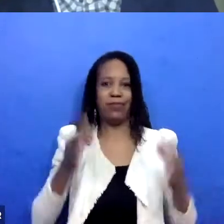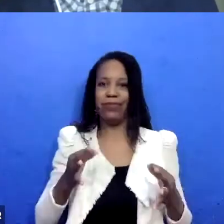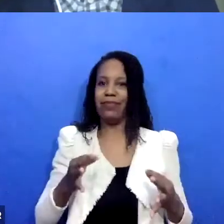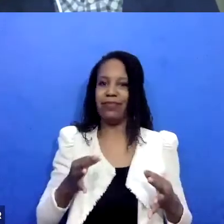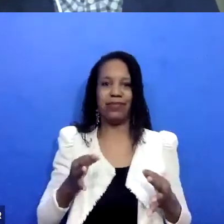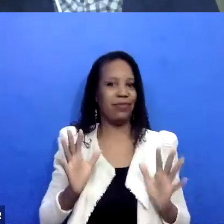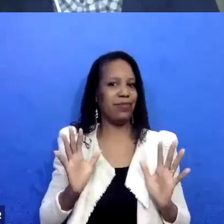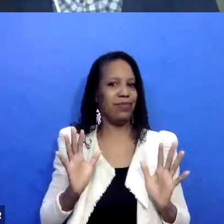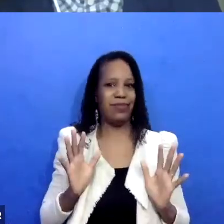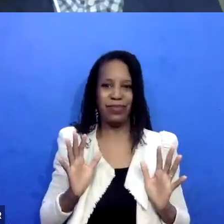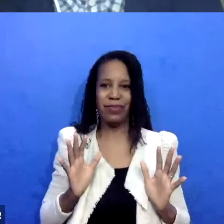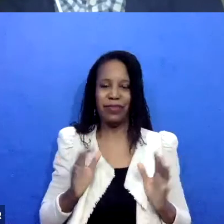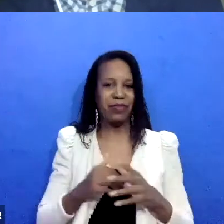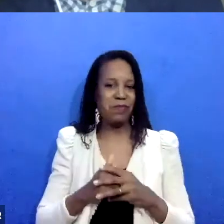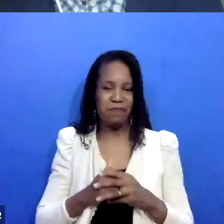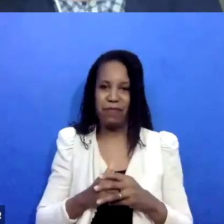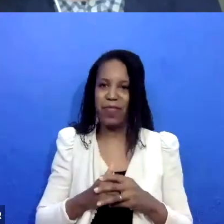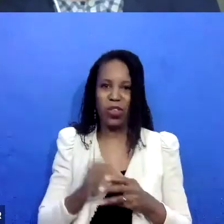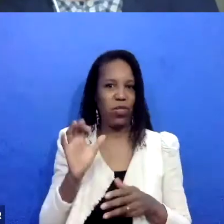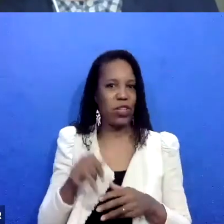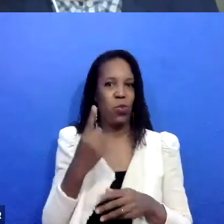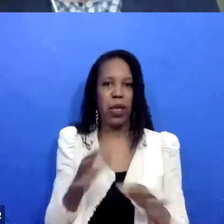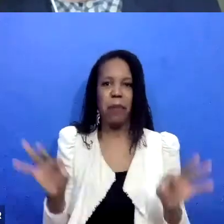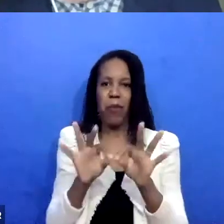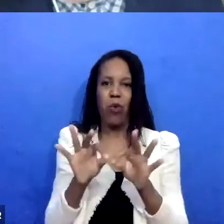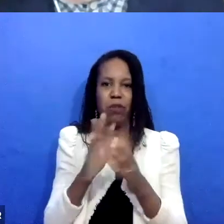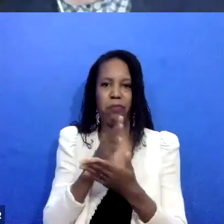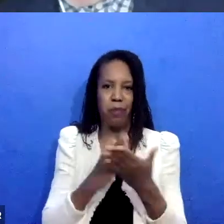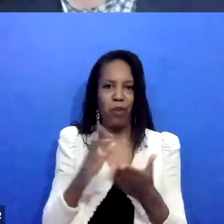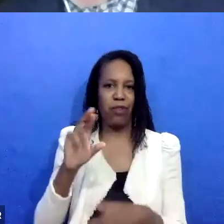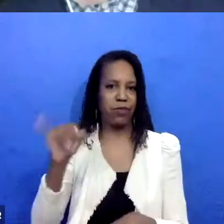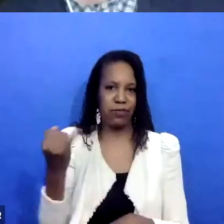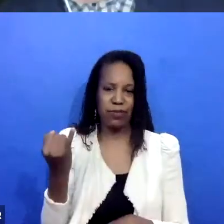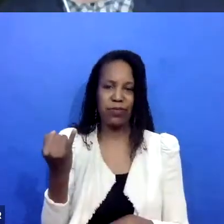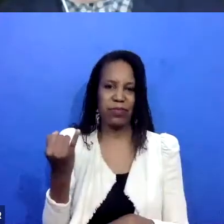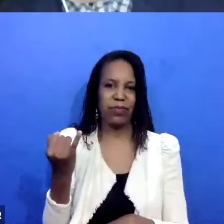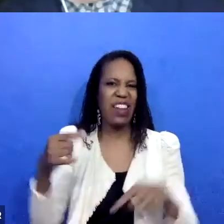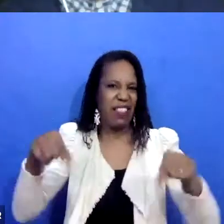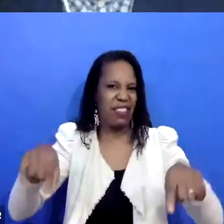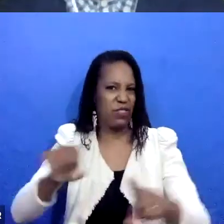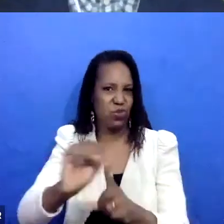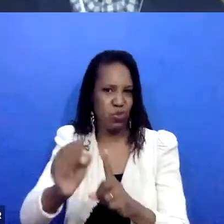aspect of, of practicing as a restorative justice practitioner, uh, in this context, not the decider.